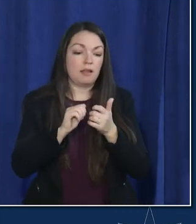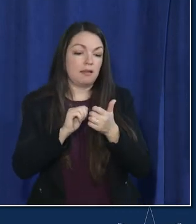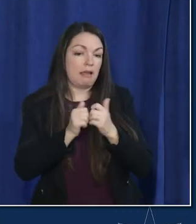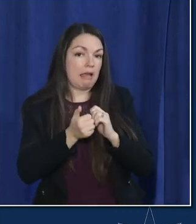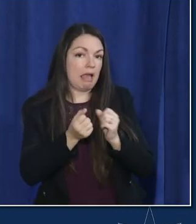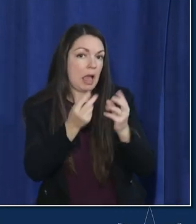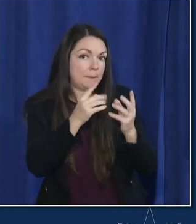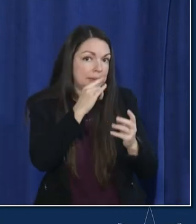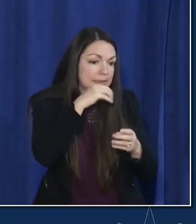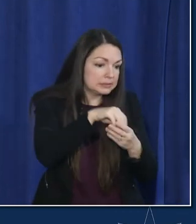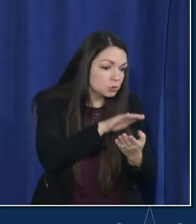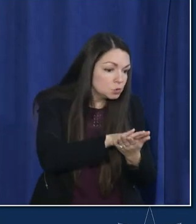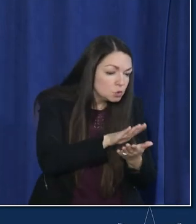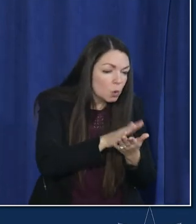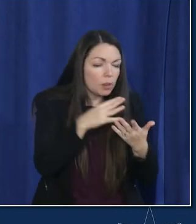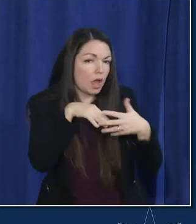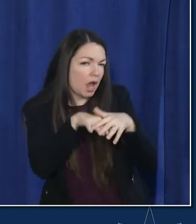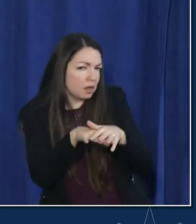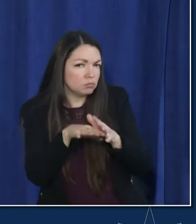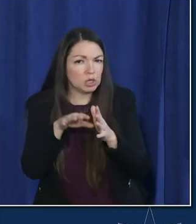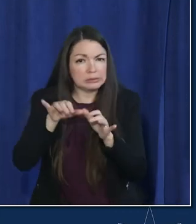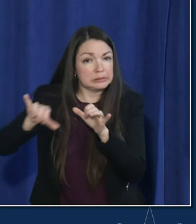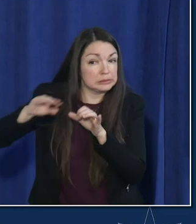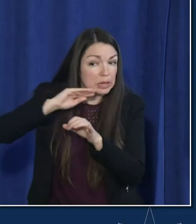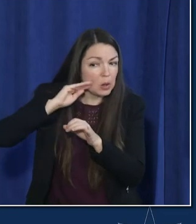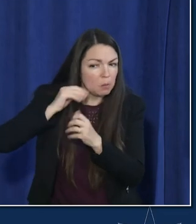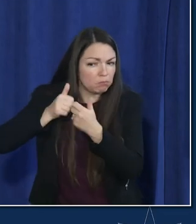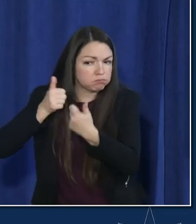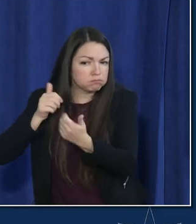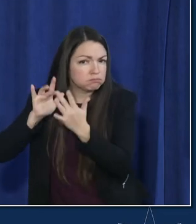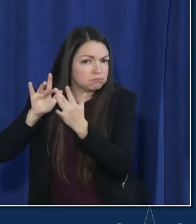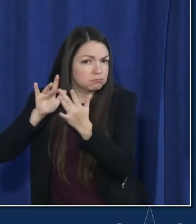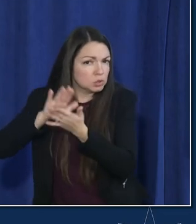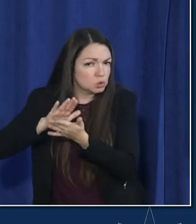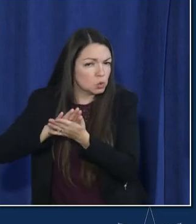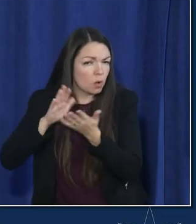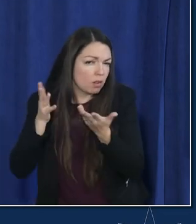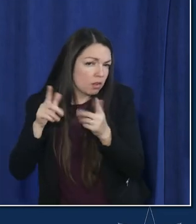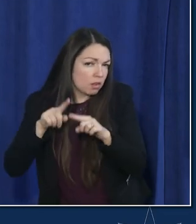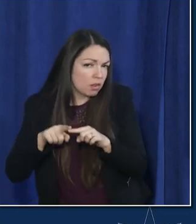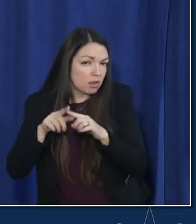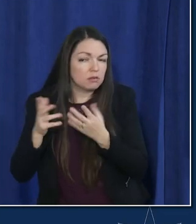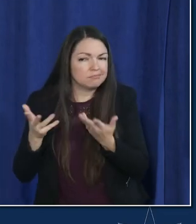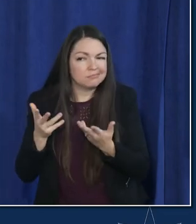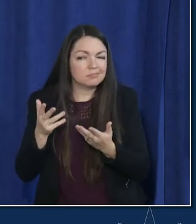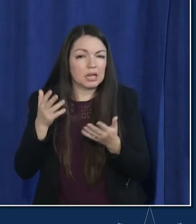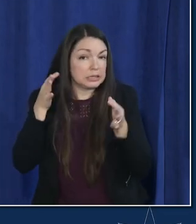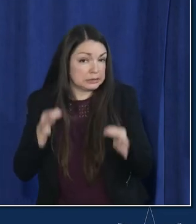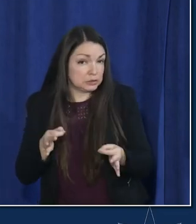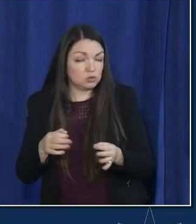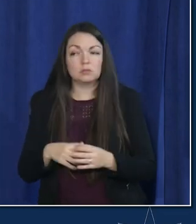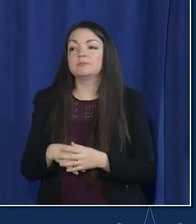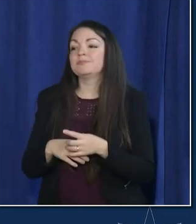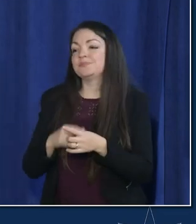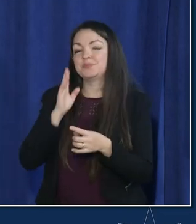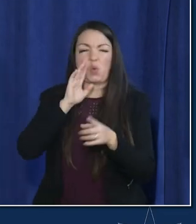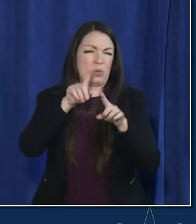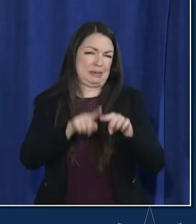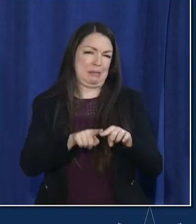many kids are in school anything like that yes would it sort of depend on the local yeah it would depend i think um